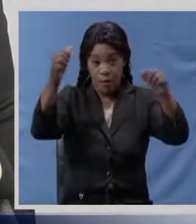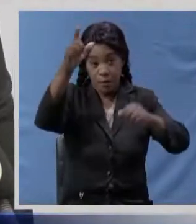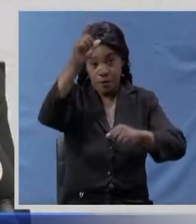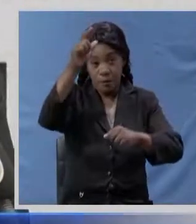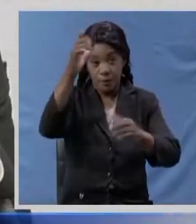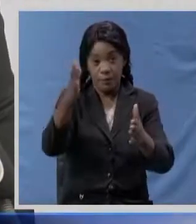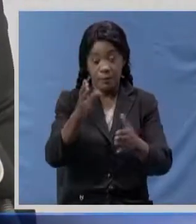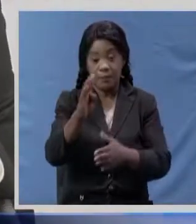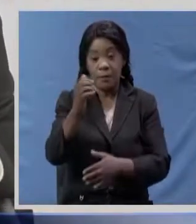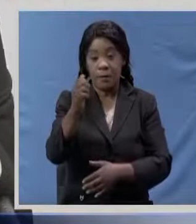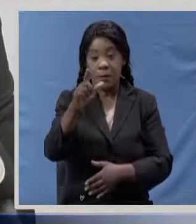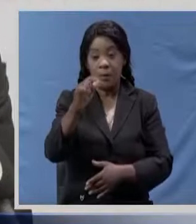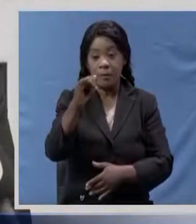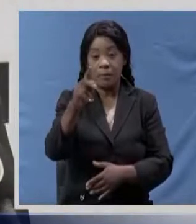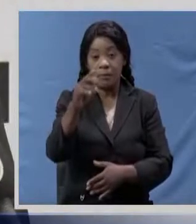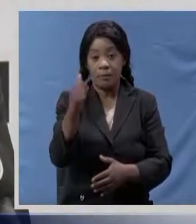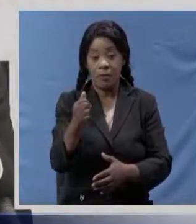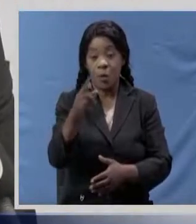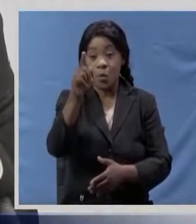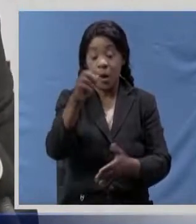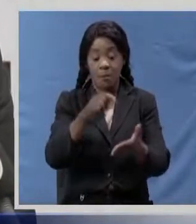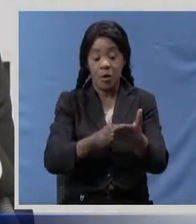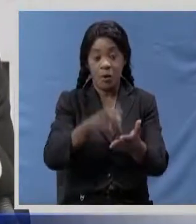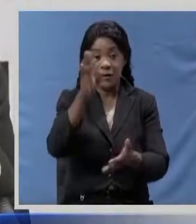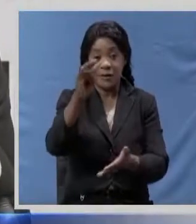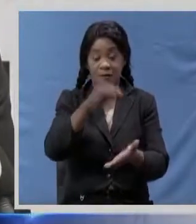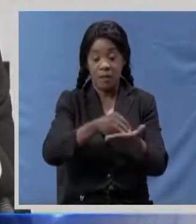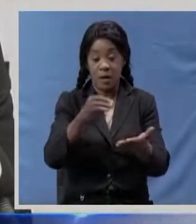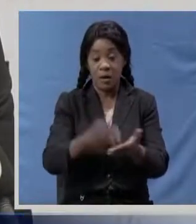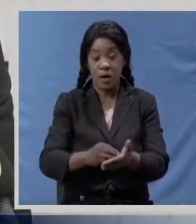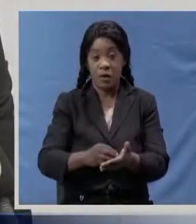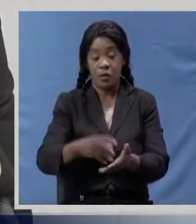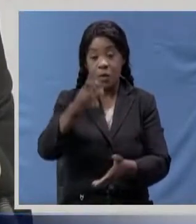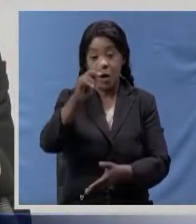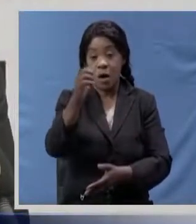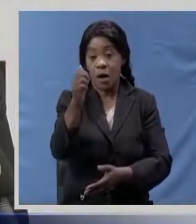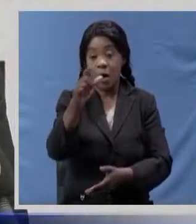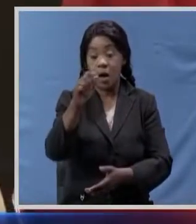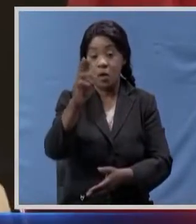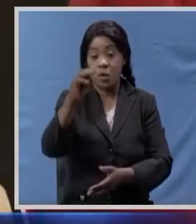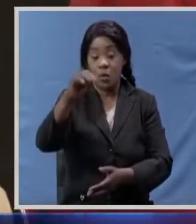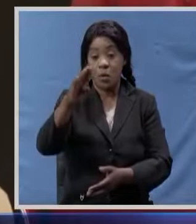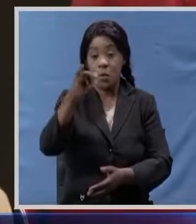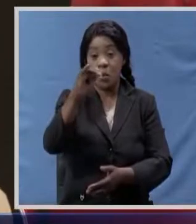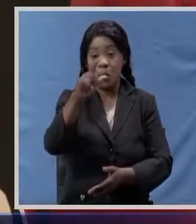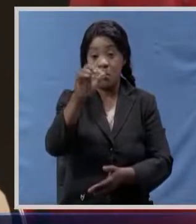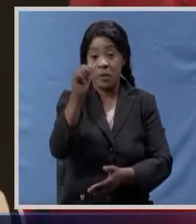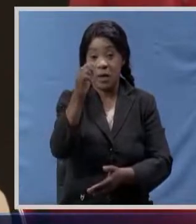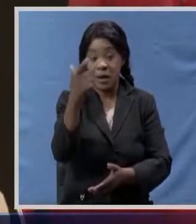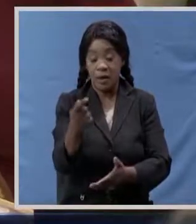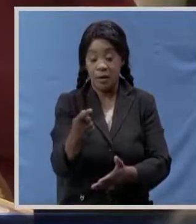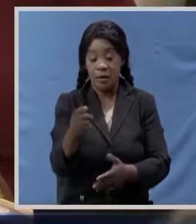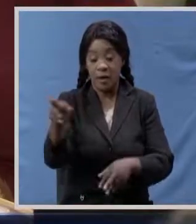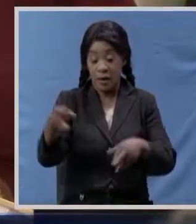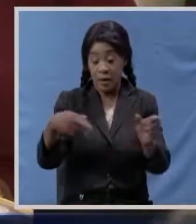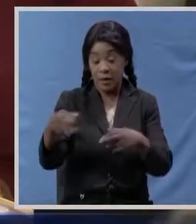has donated 1.7 million to Kalumbila district in terms of the resources and equipment and